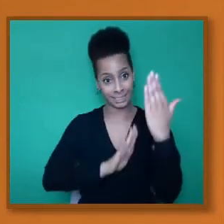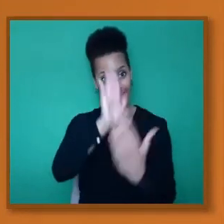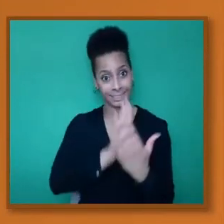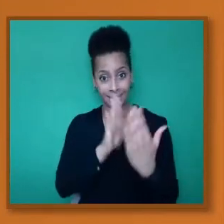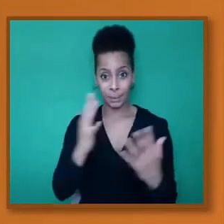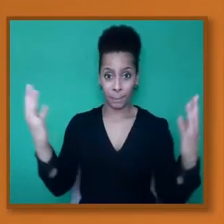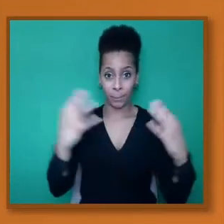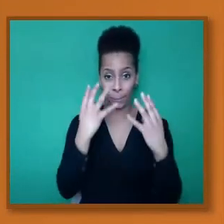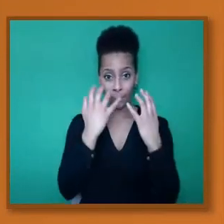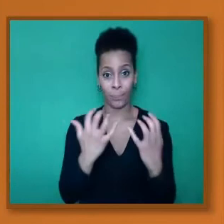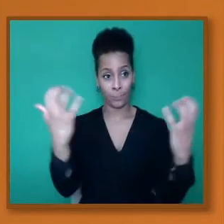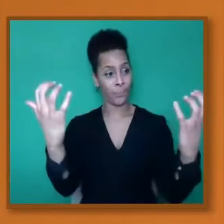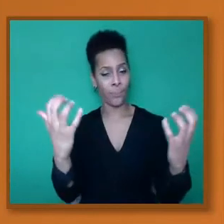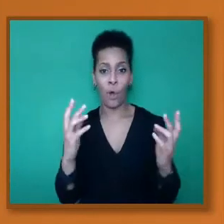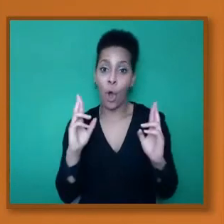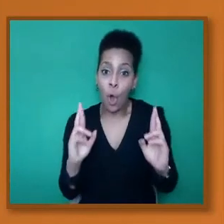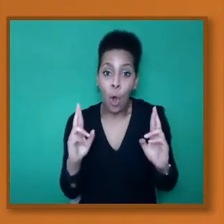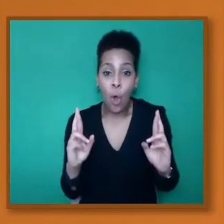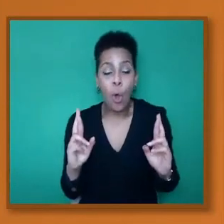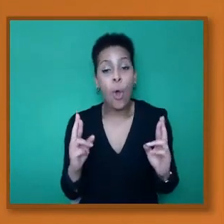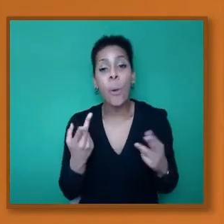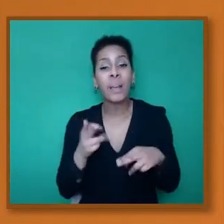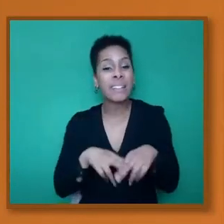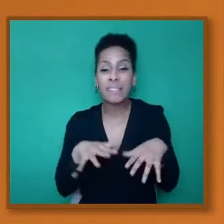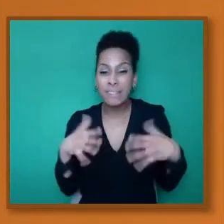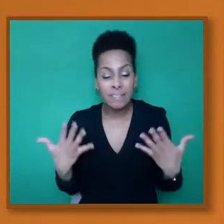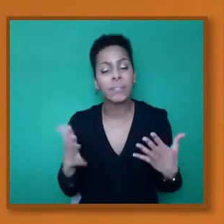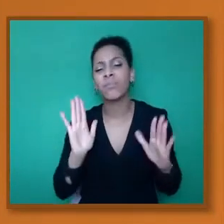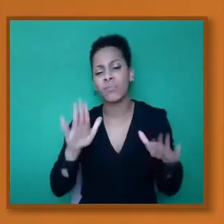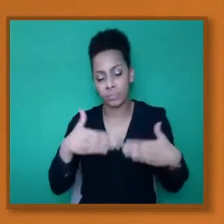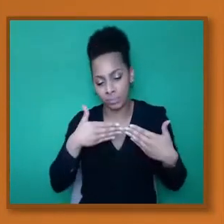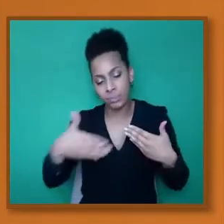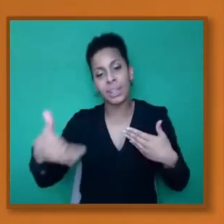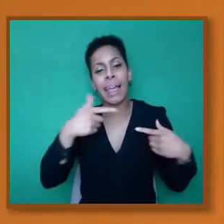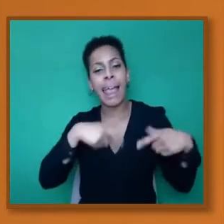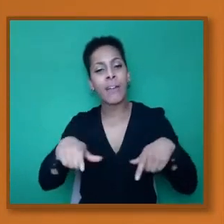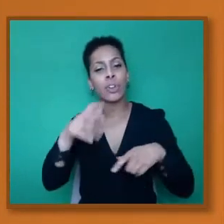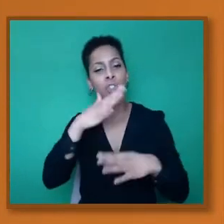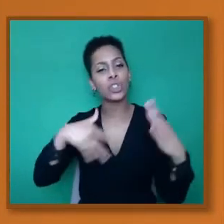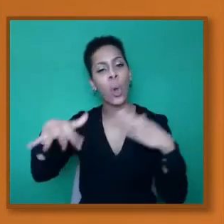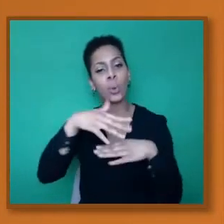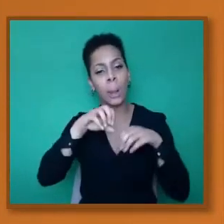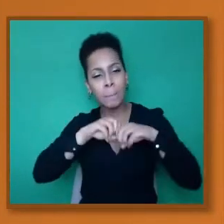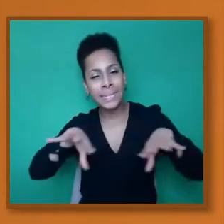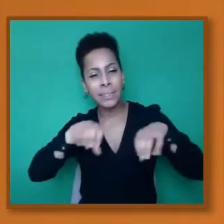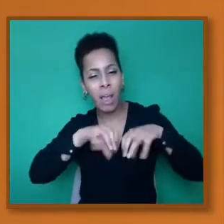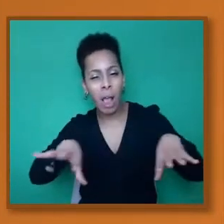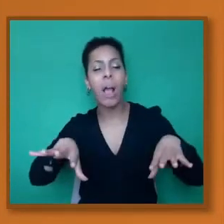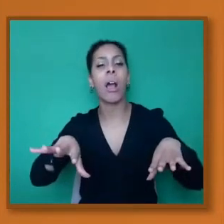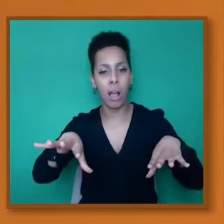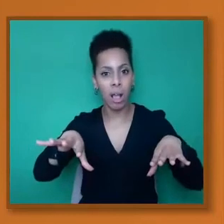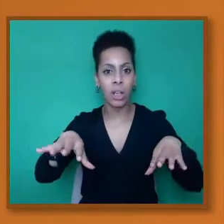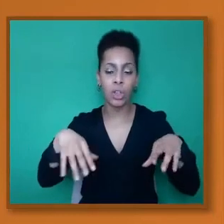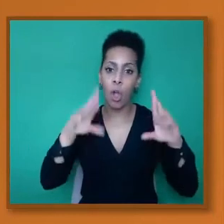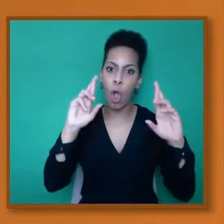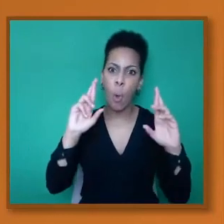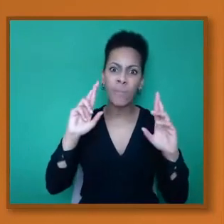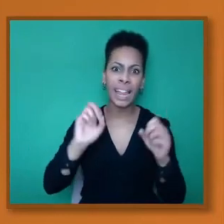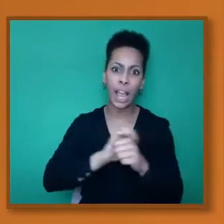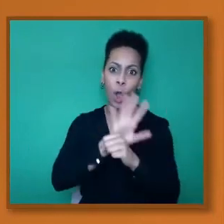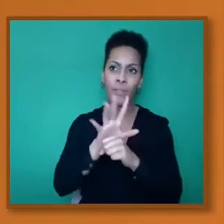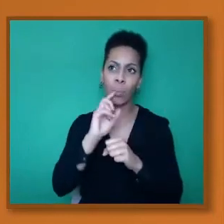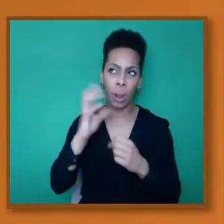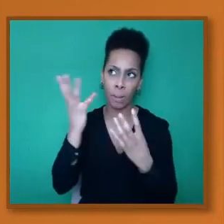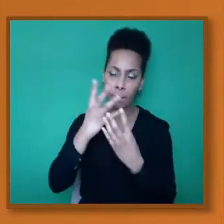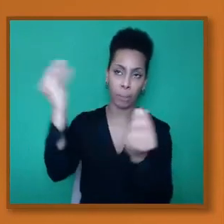continue with social media and let's hope that you know this COVID leaves planet earth and it doesn't come back